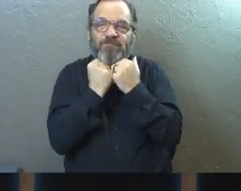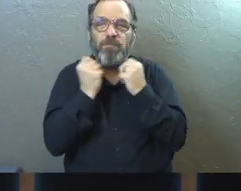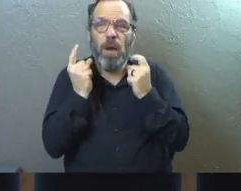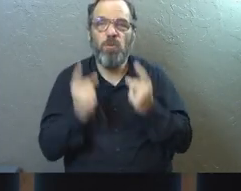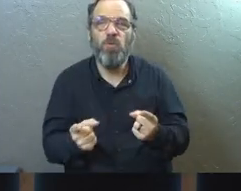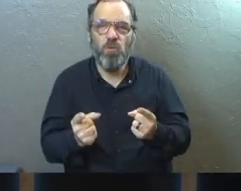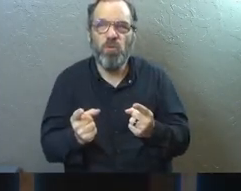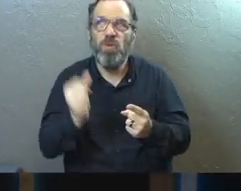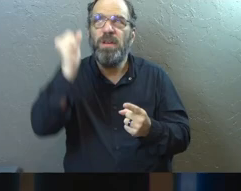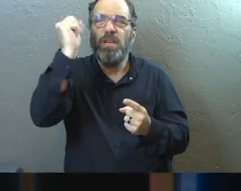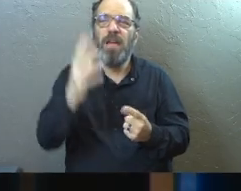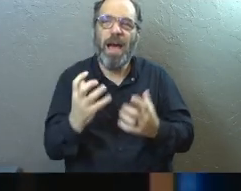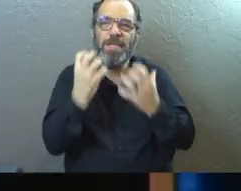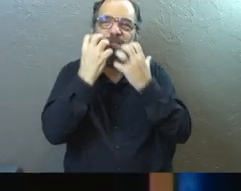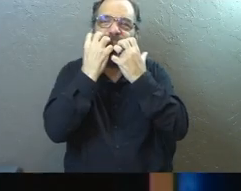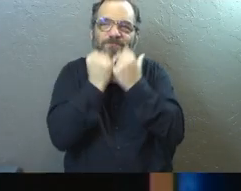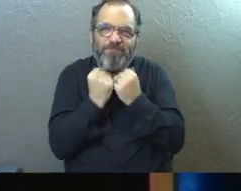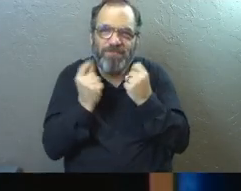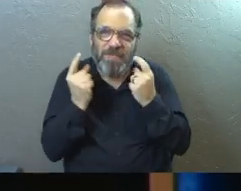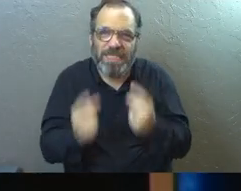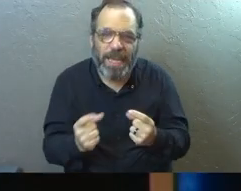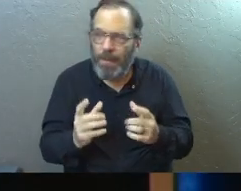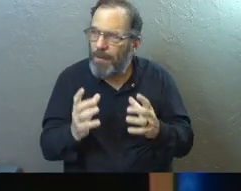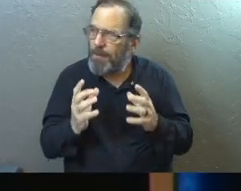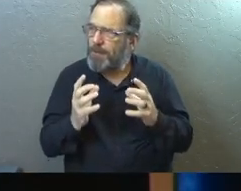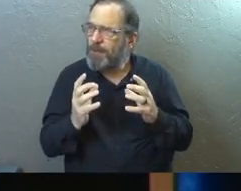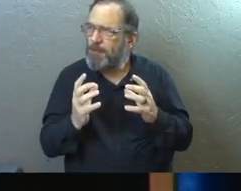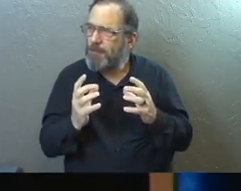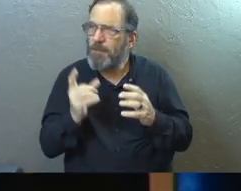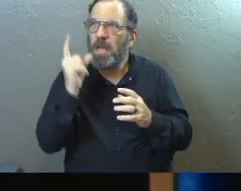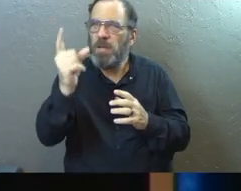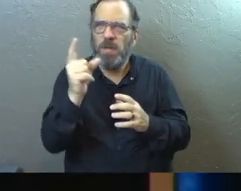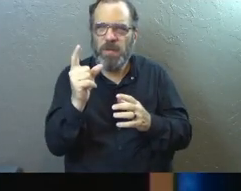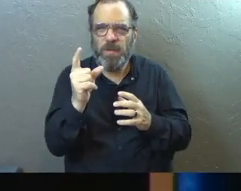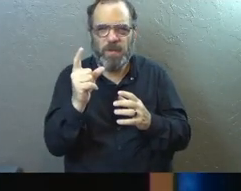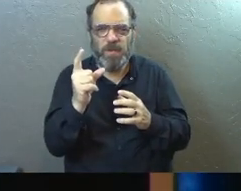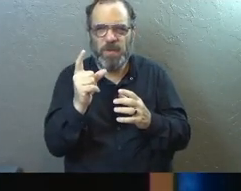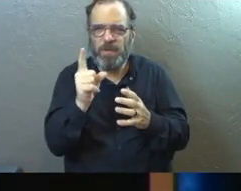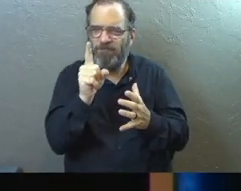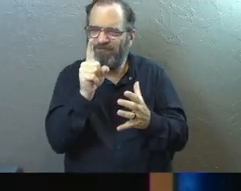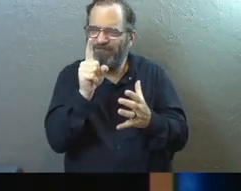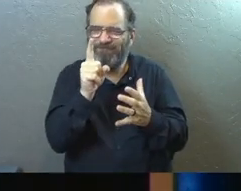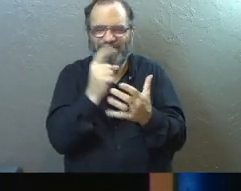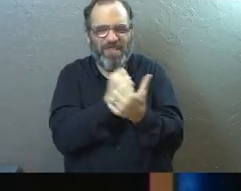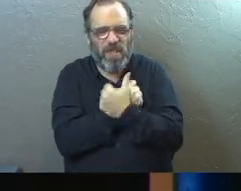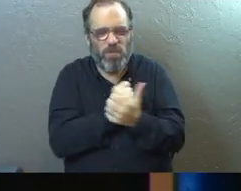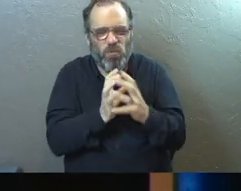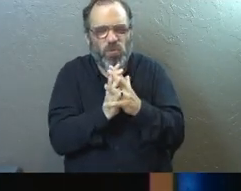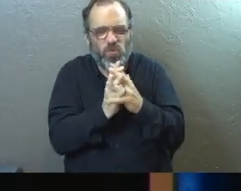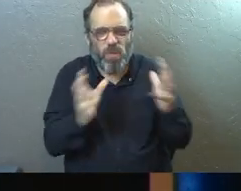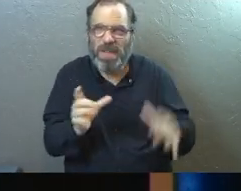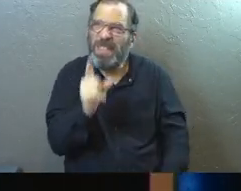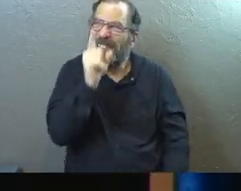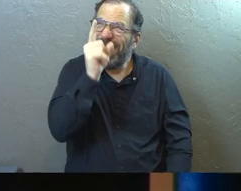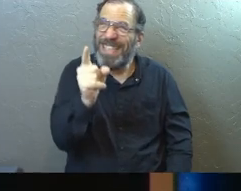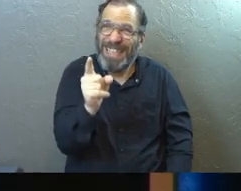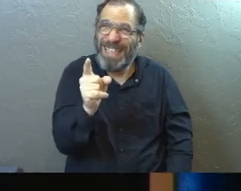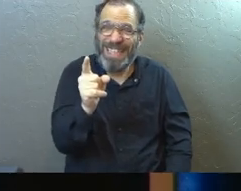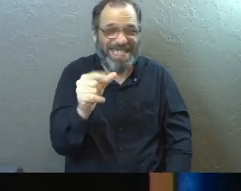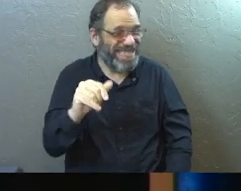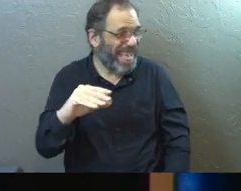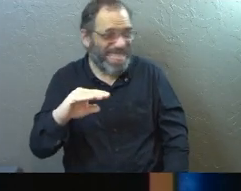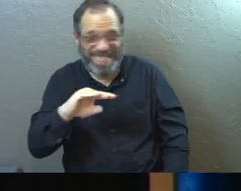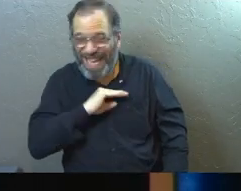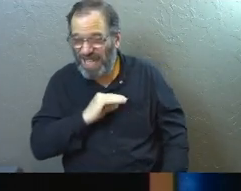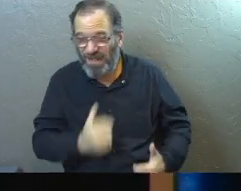God cares about you. God is so invested in you. God loves you so much that He's not okay with